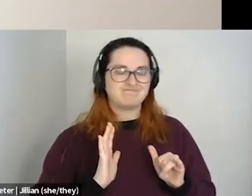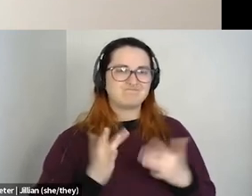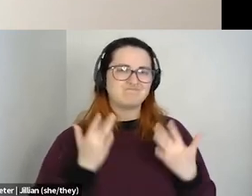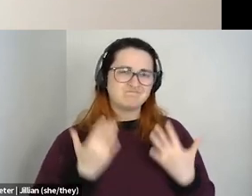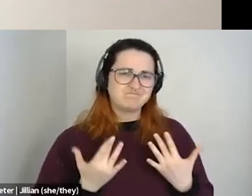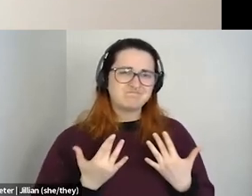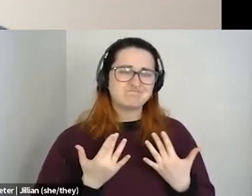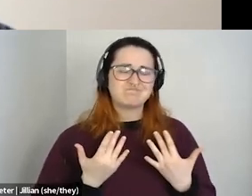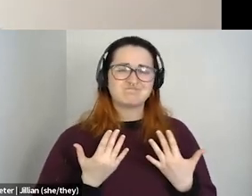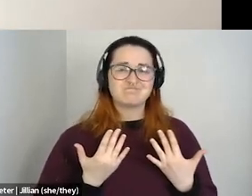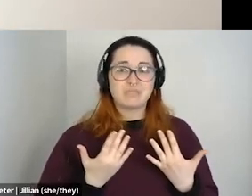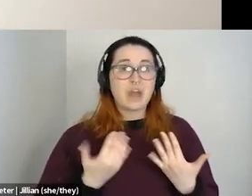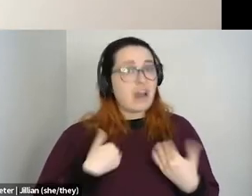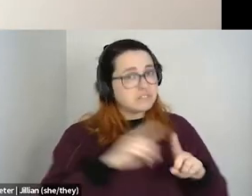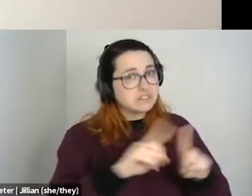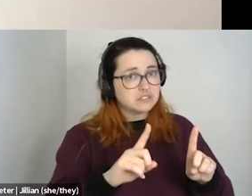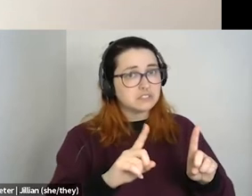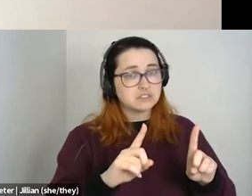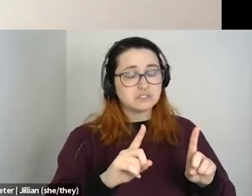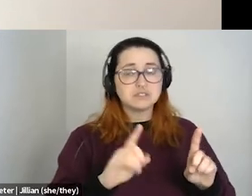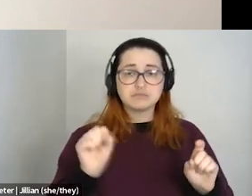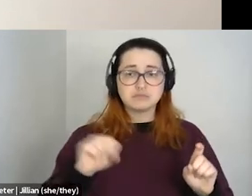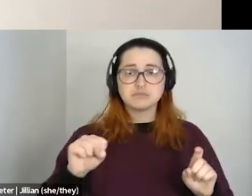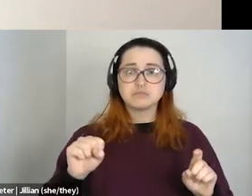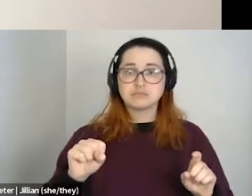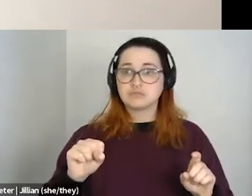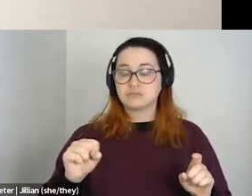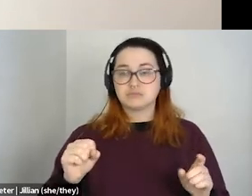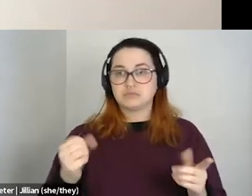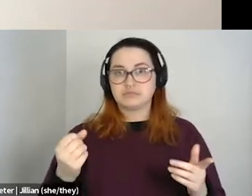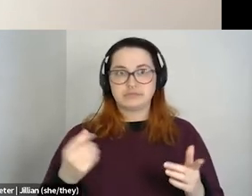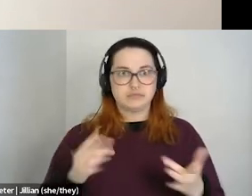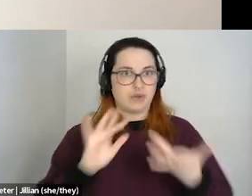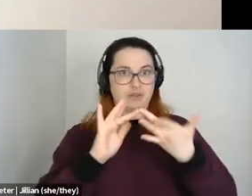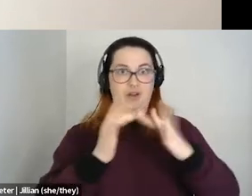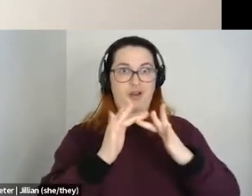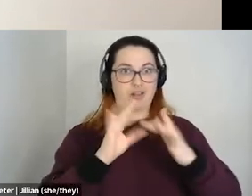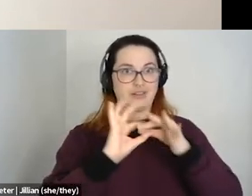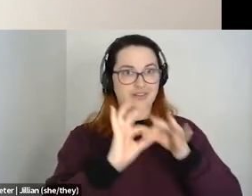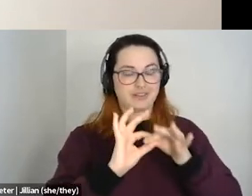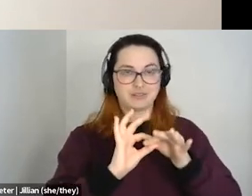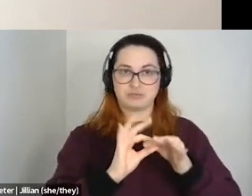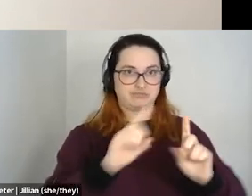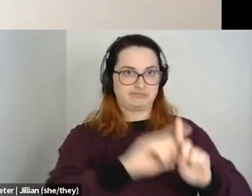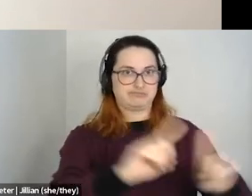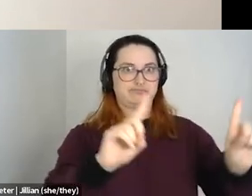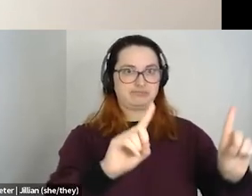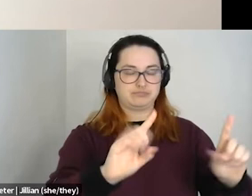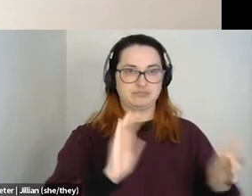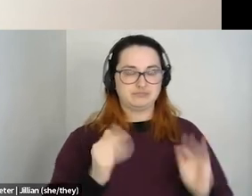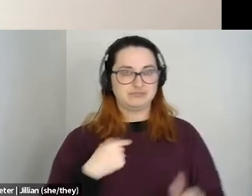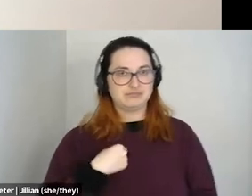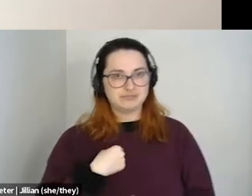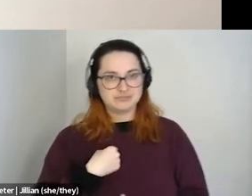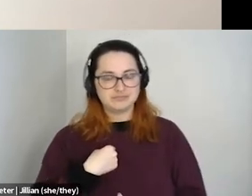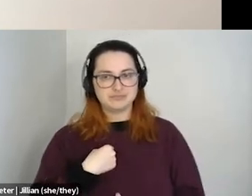Uh, of course there's differences to lots of things I could speak to. I mean, virtual connection is a huge difference between their lives and